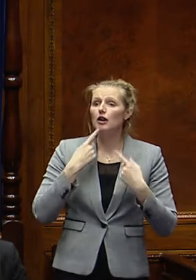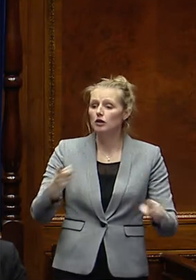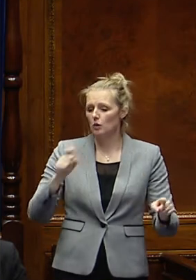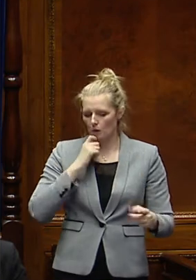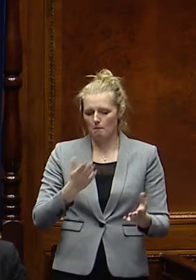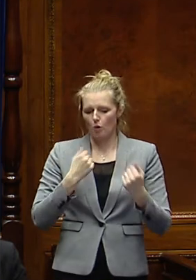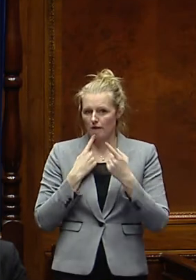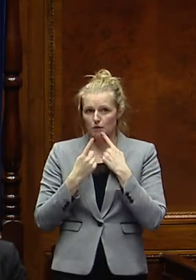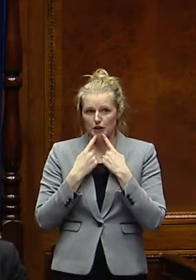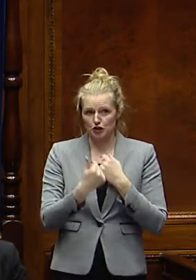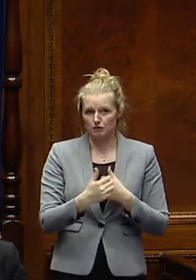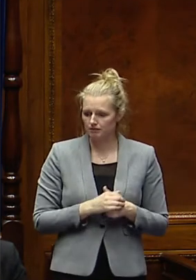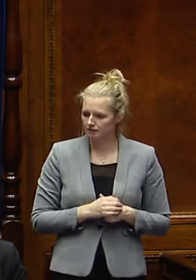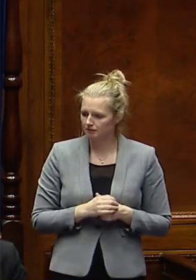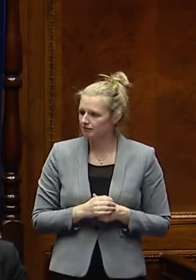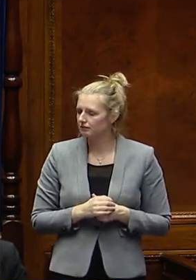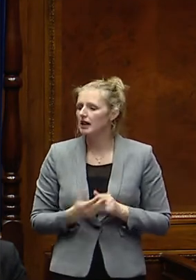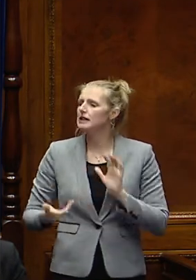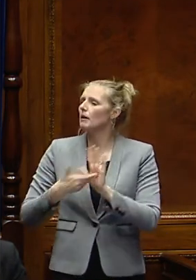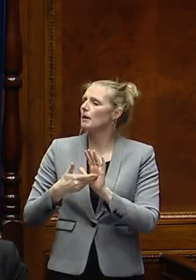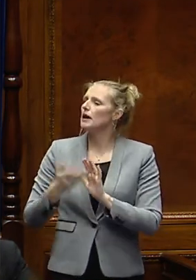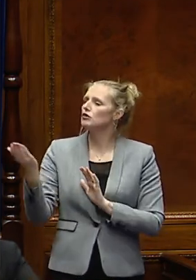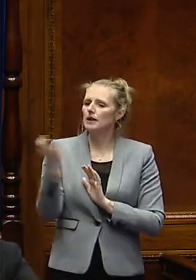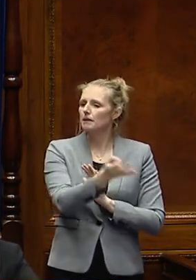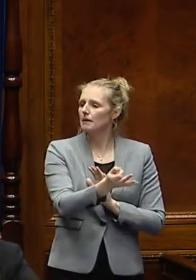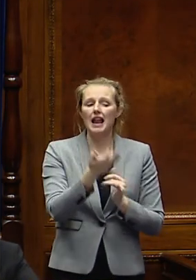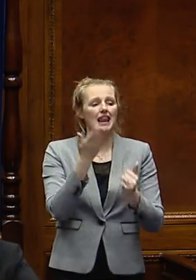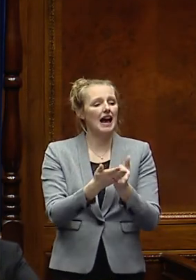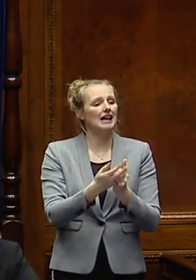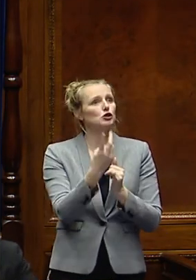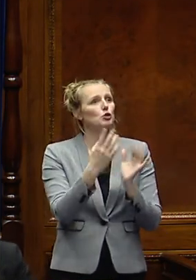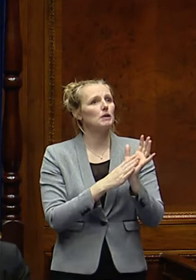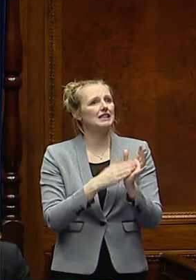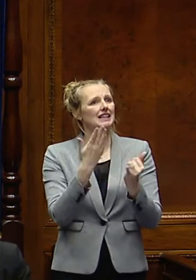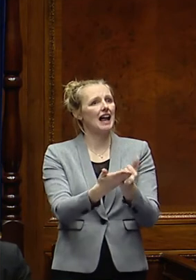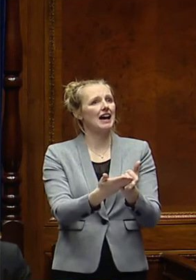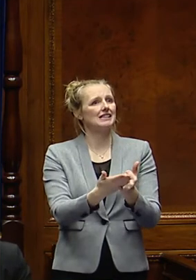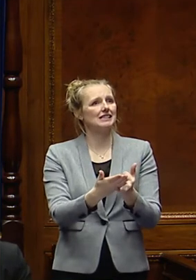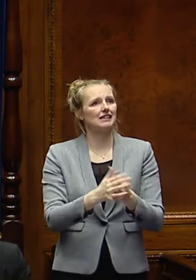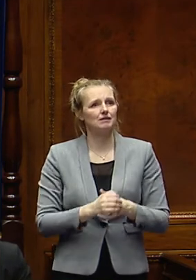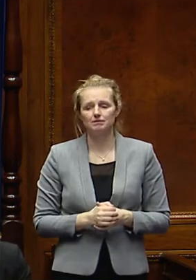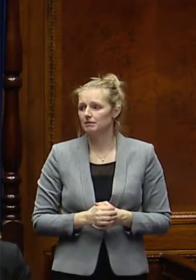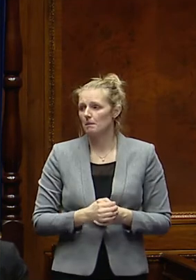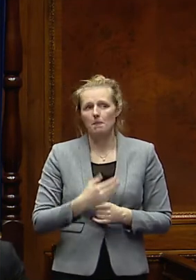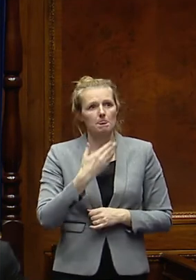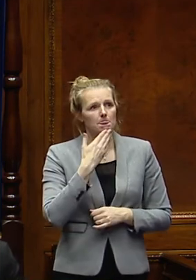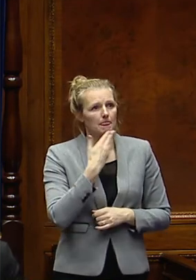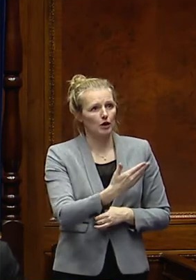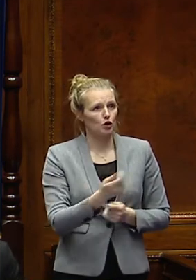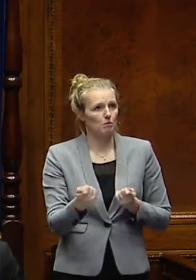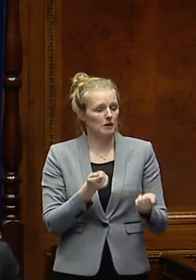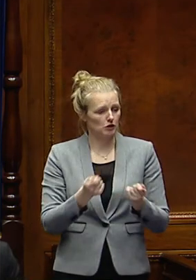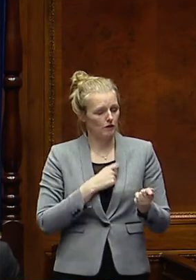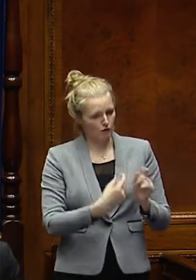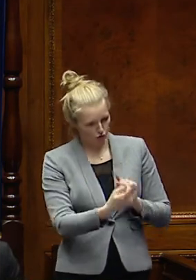be more information as well. Supplementary to Pam Cameron with the final two minutes in this session. Thank you, Minister, for